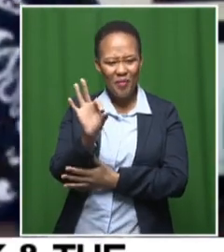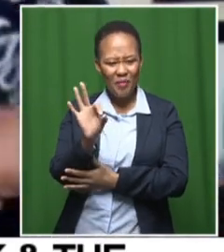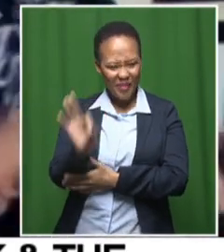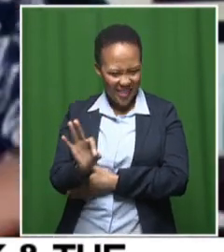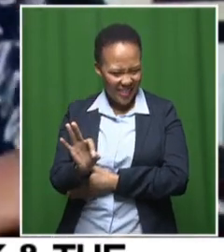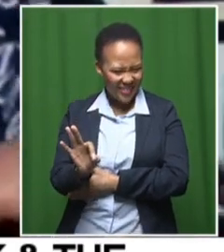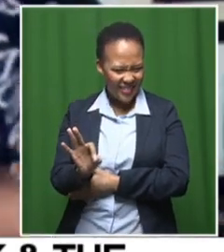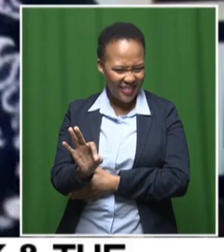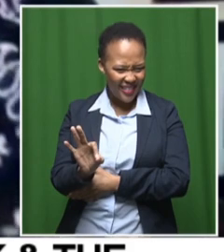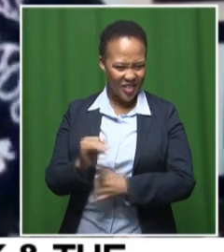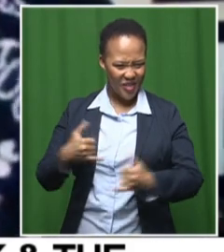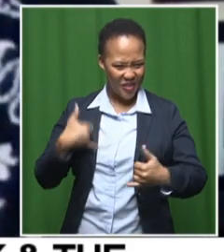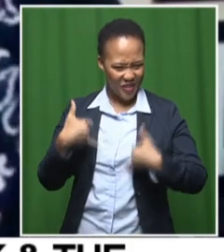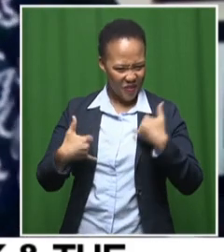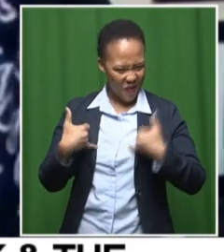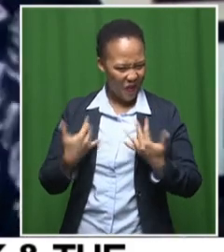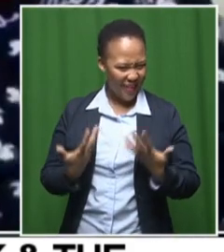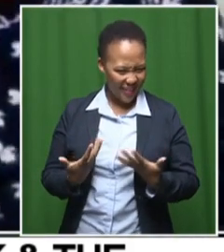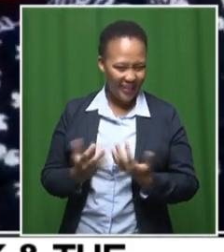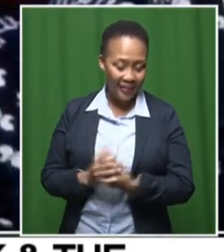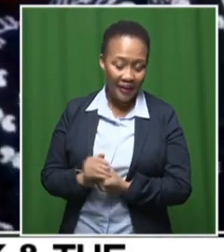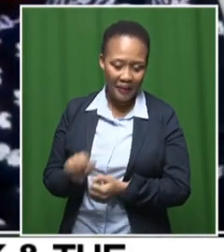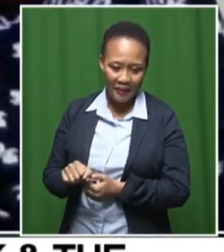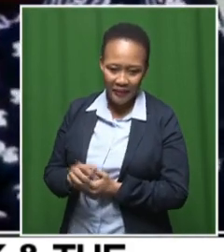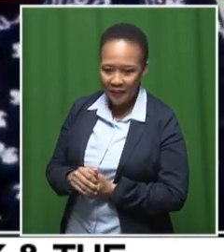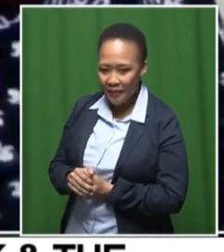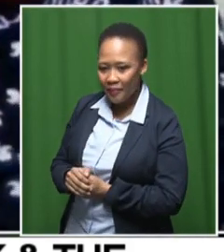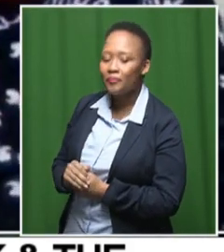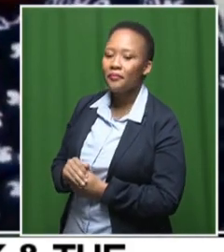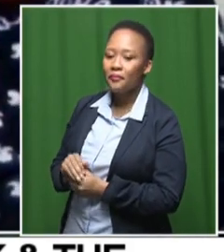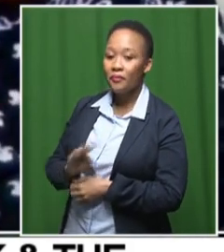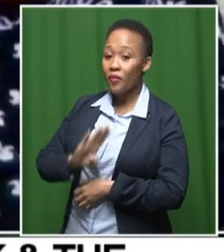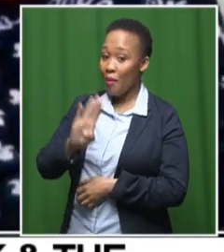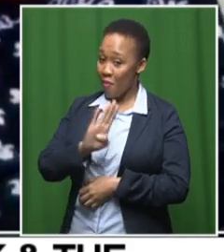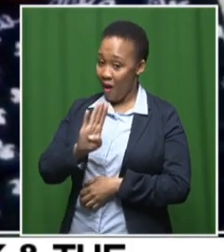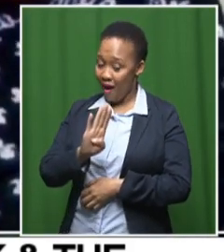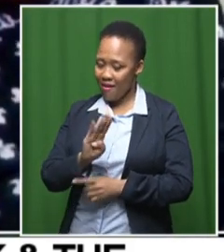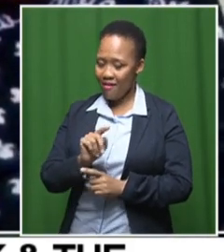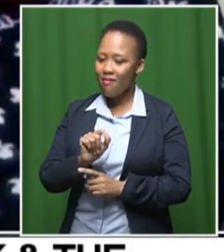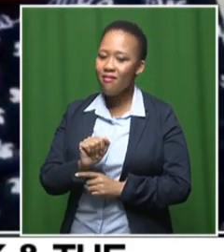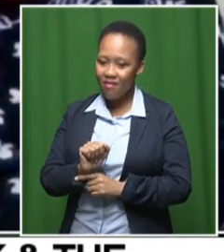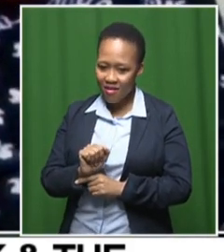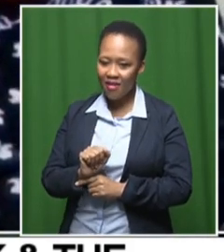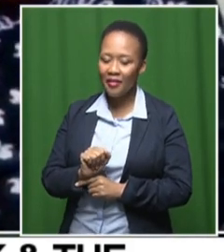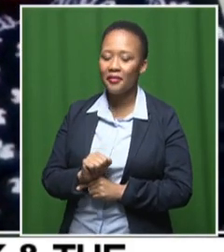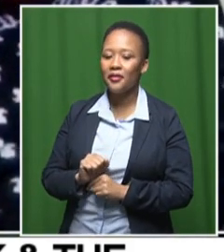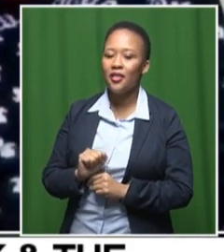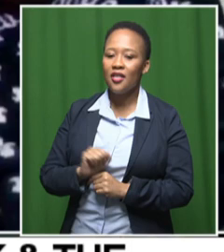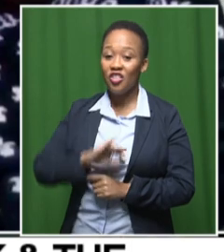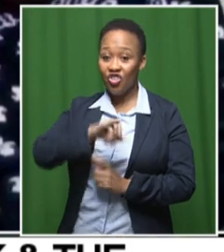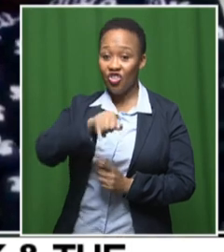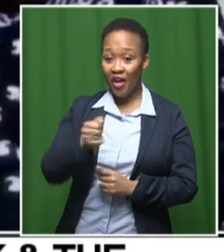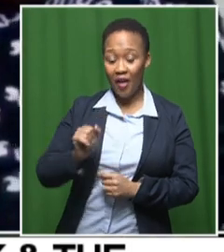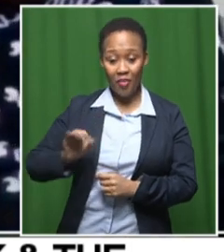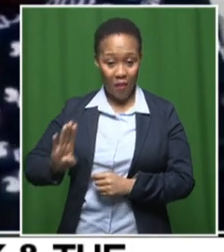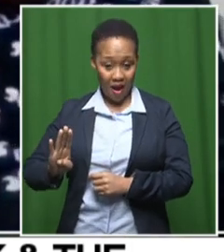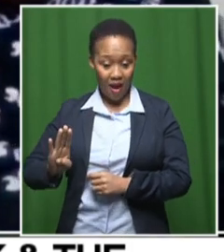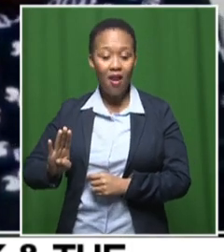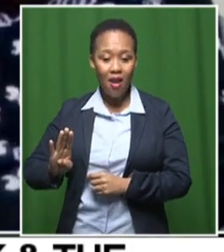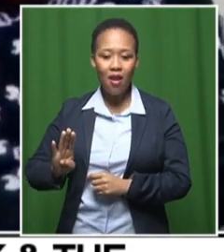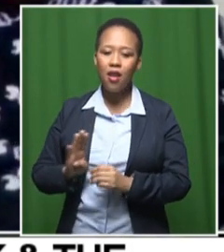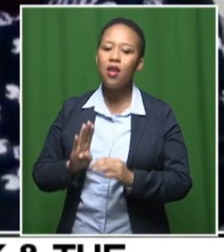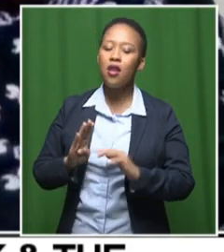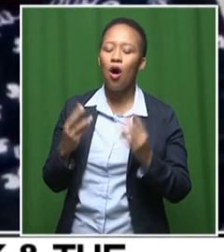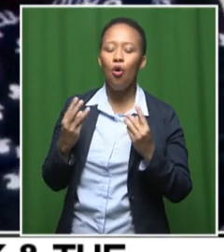So much fun to be part of. Yeah. I mean, Brian, let me bring you into this conversation. mean, Jack and the Beanstalk has returned by